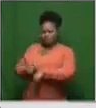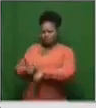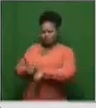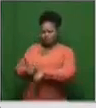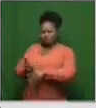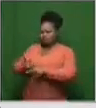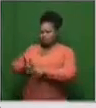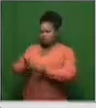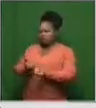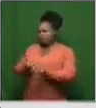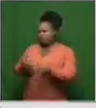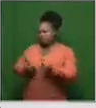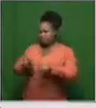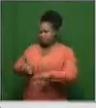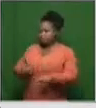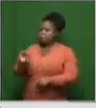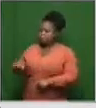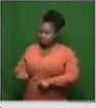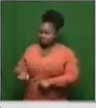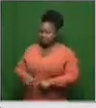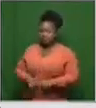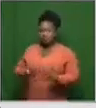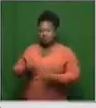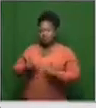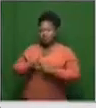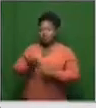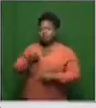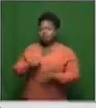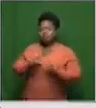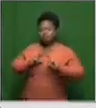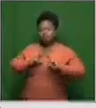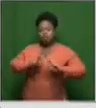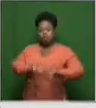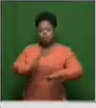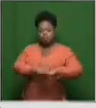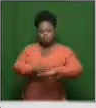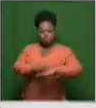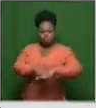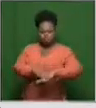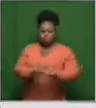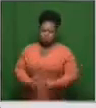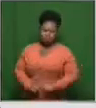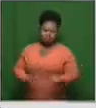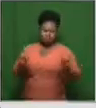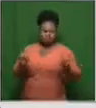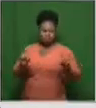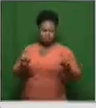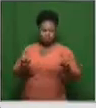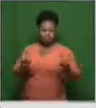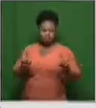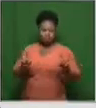given the fact that, you know, some of the studies are still ongoing. However, we are